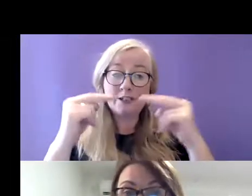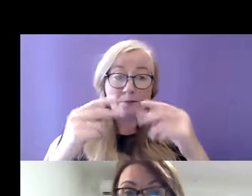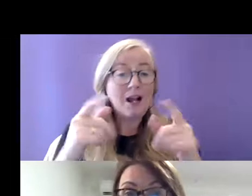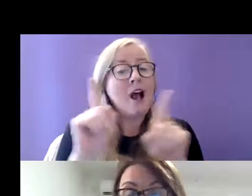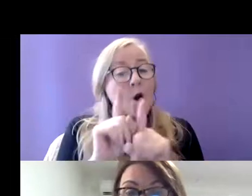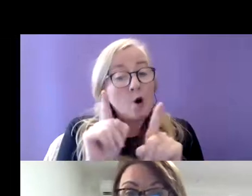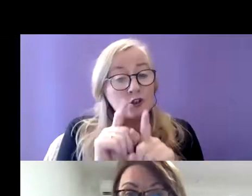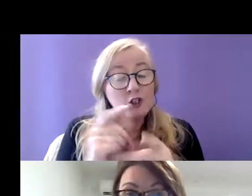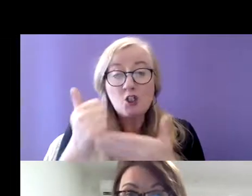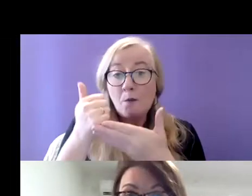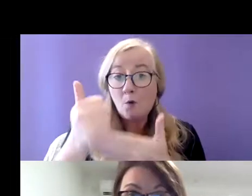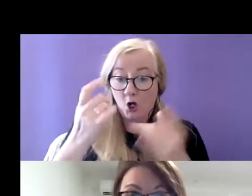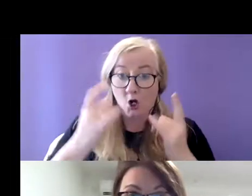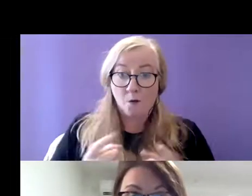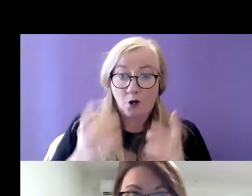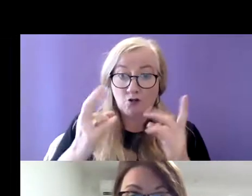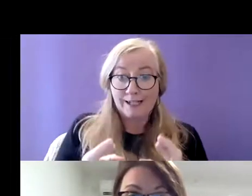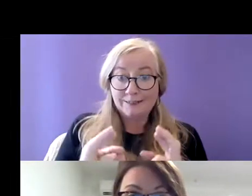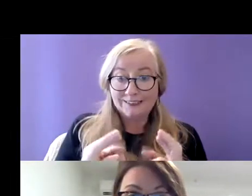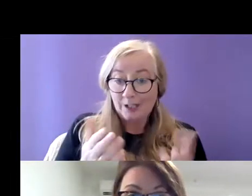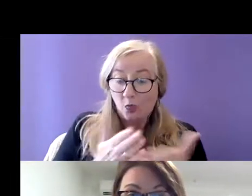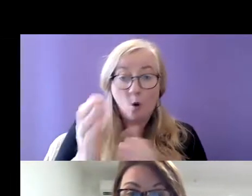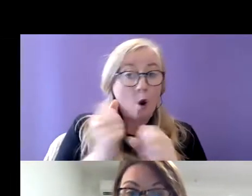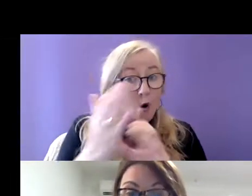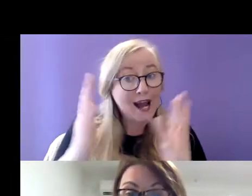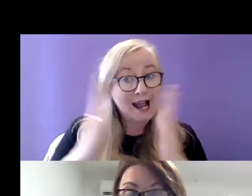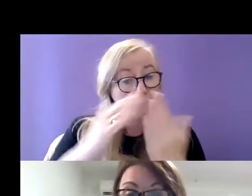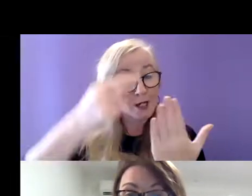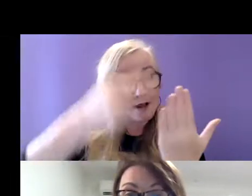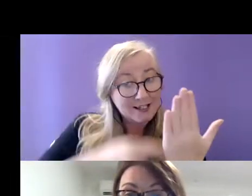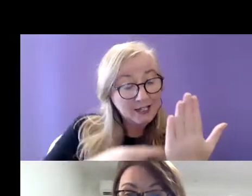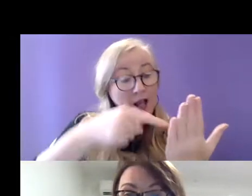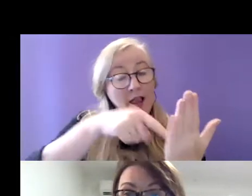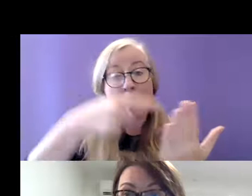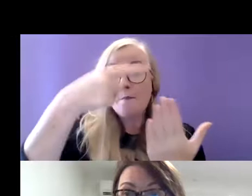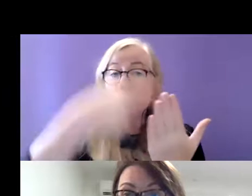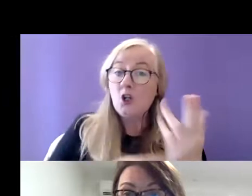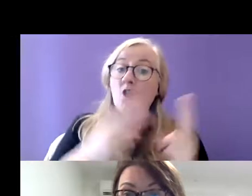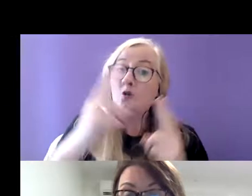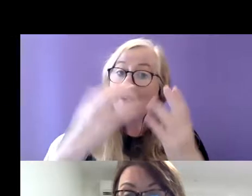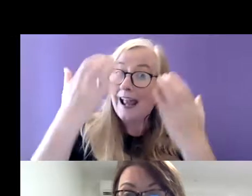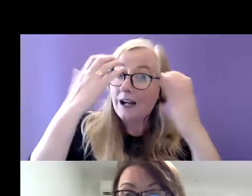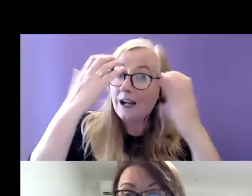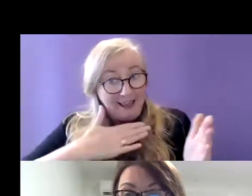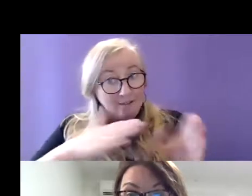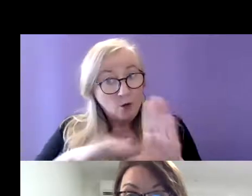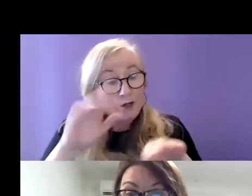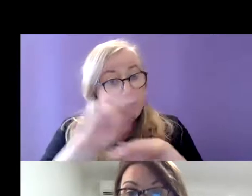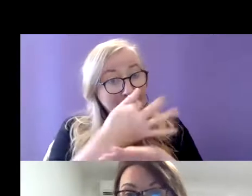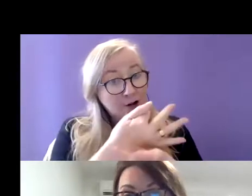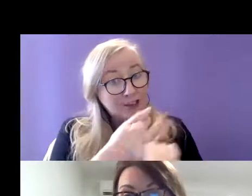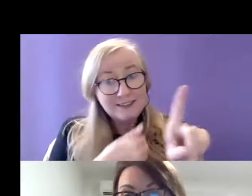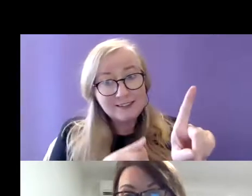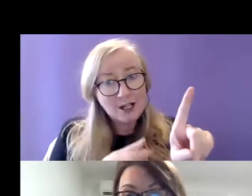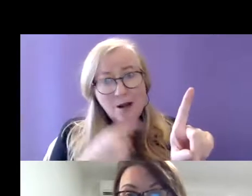life course and human rights perspective in all housing policies and that policies should acknowledge that adults with intellectual disability but